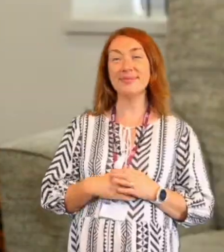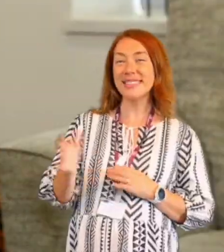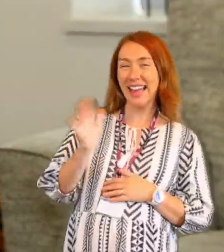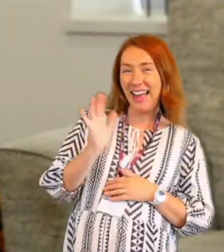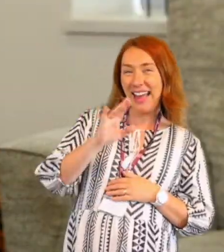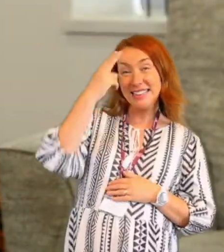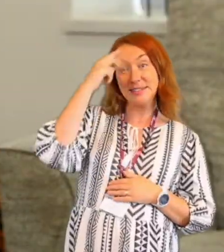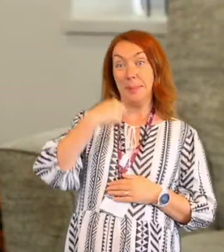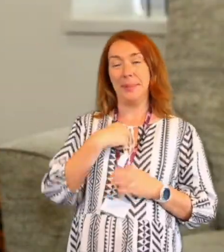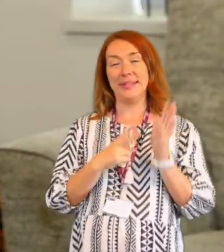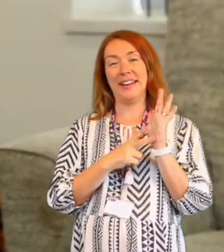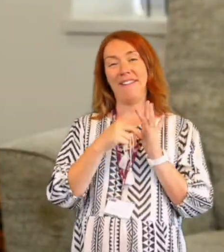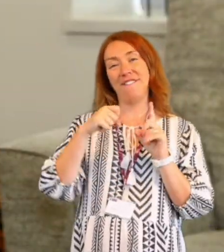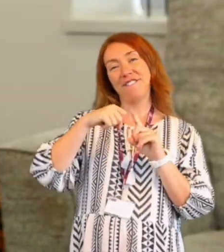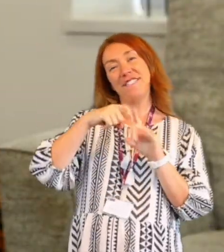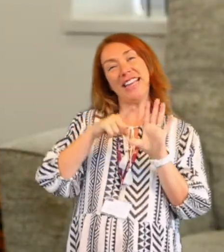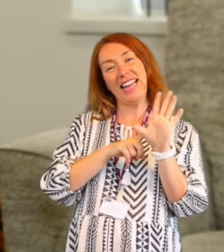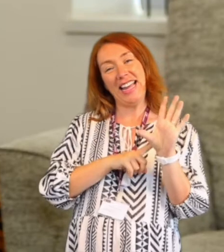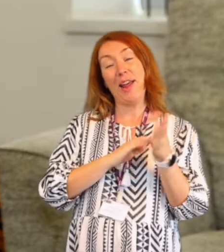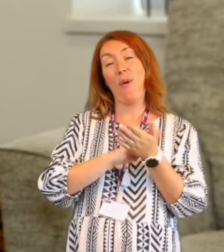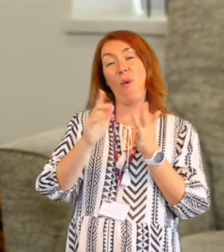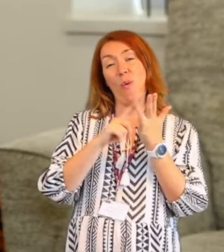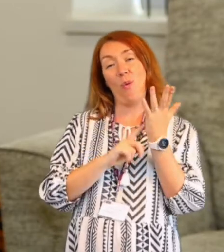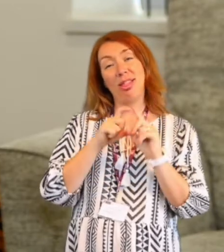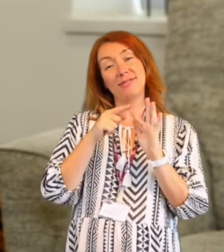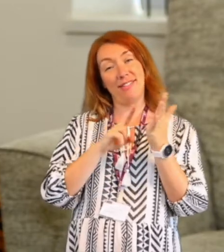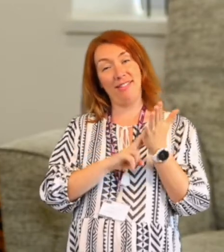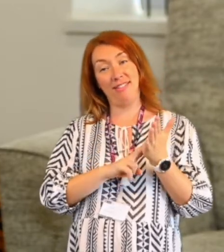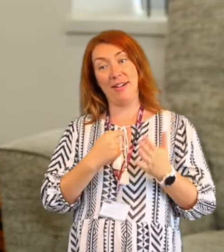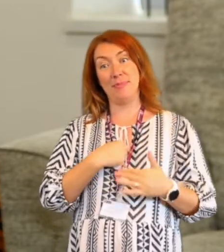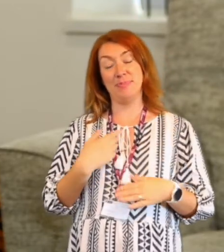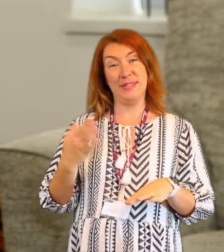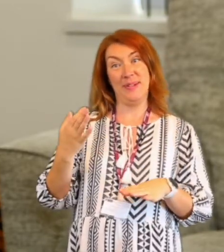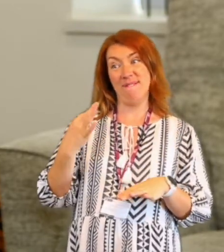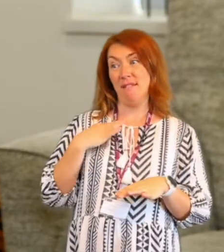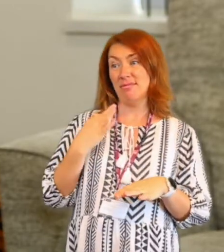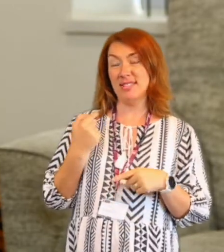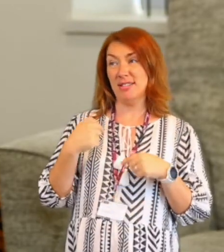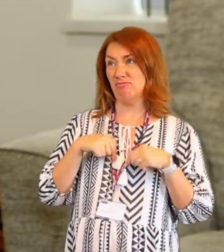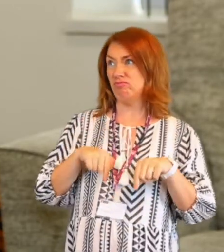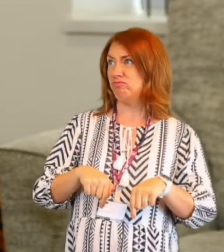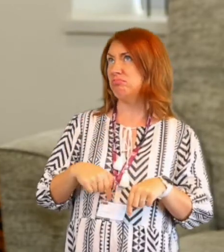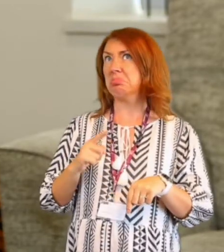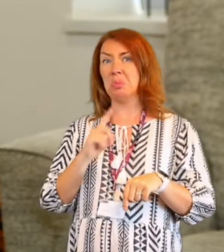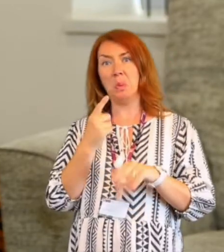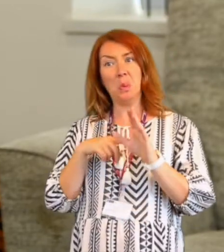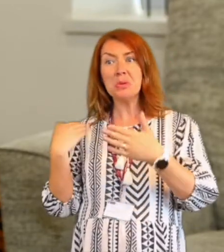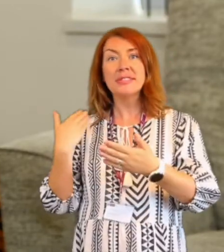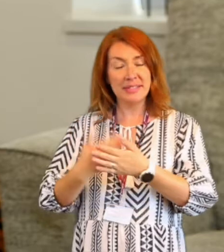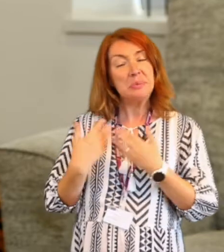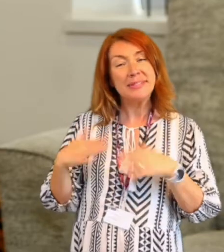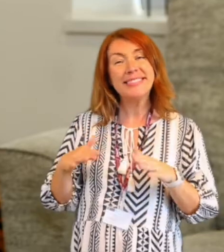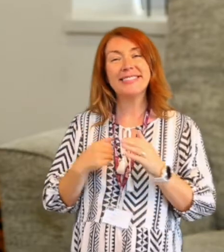Hi my name is Vicki, Vicki Holden. I'm here as a volunteer and have been probably for the last year. My role